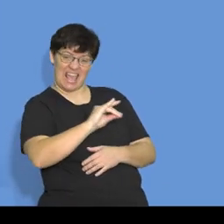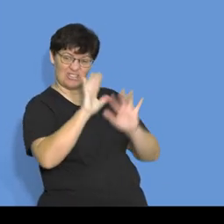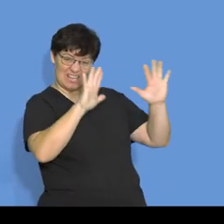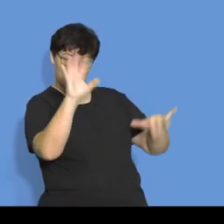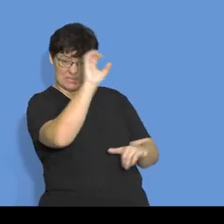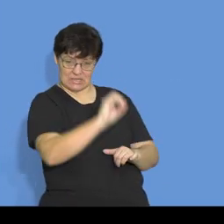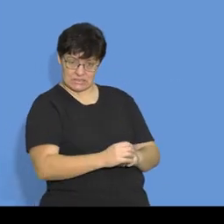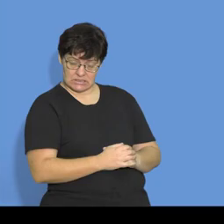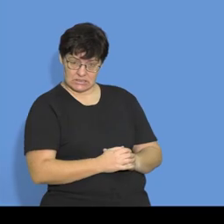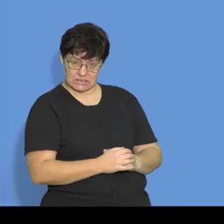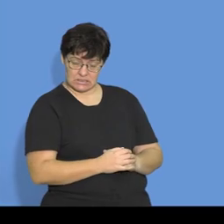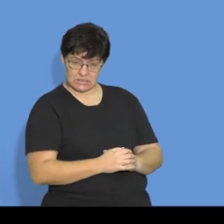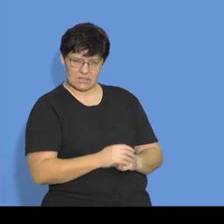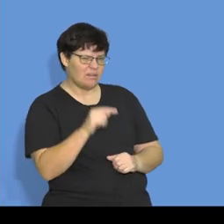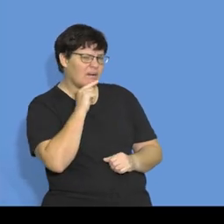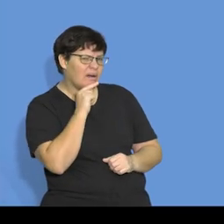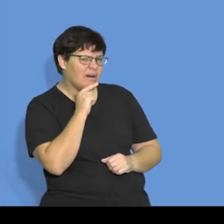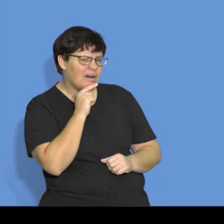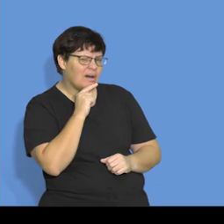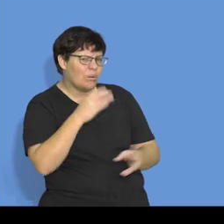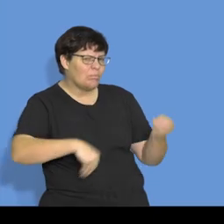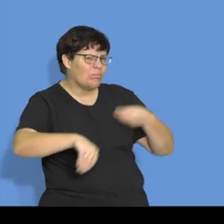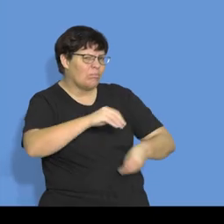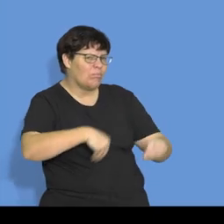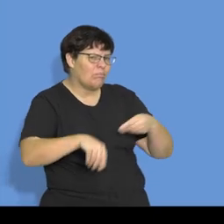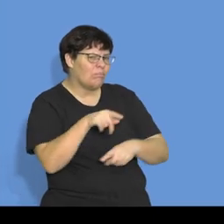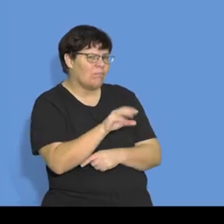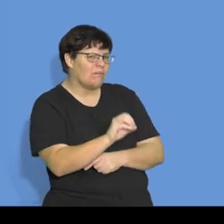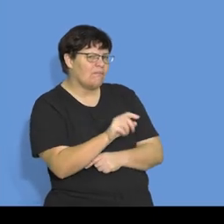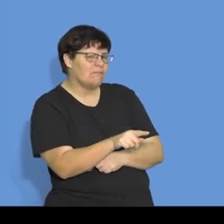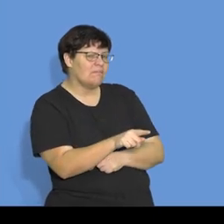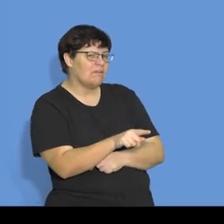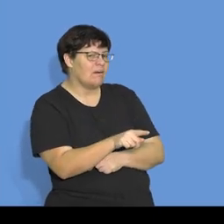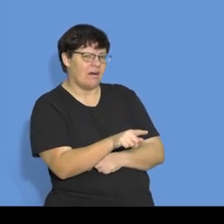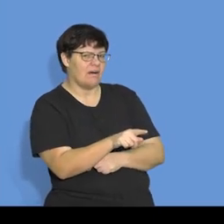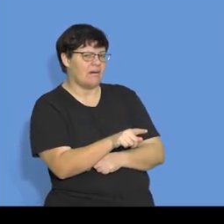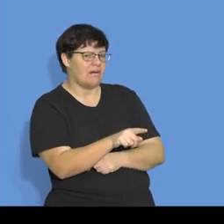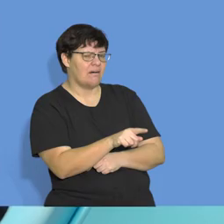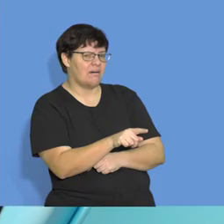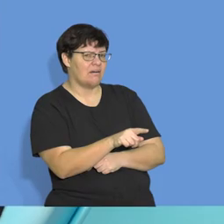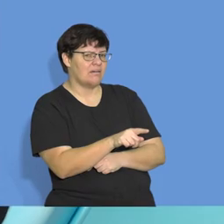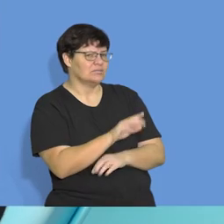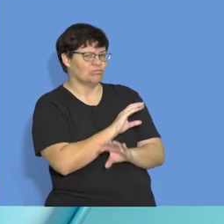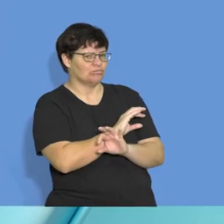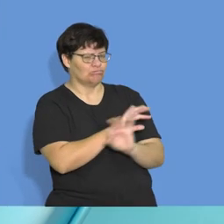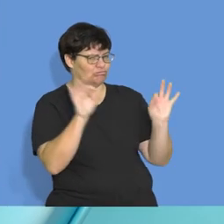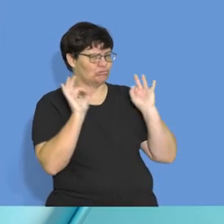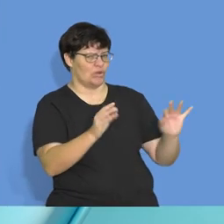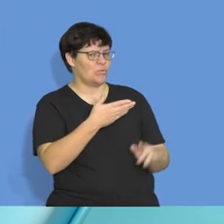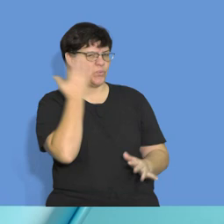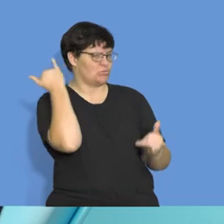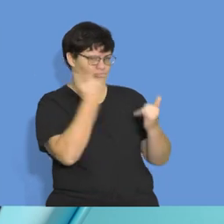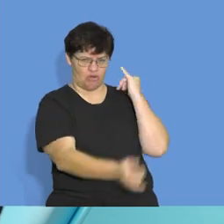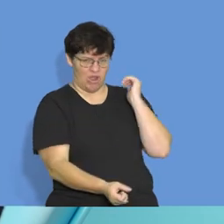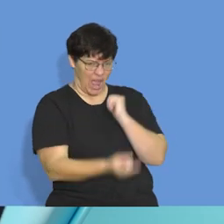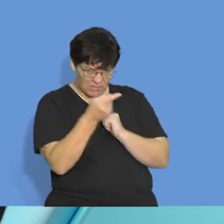cash. Clearly, you can see, clearly you can see that this is unethical, it is something that should not be